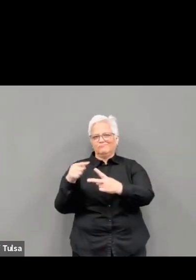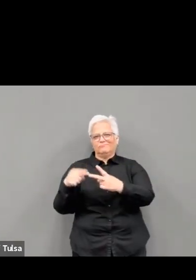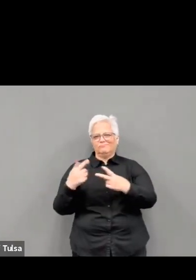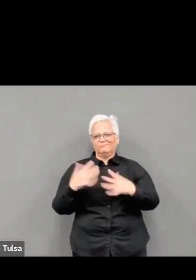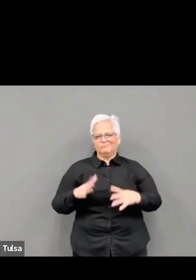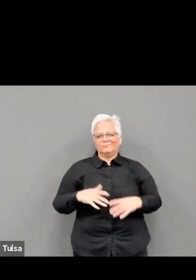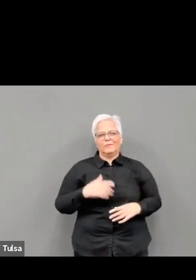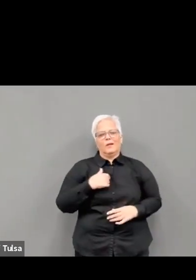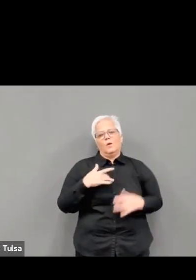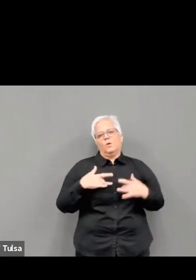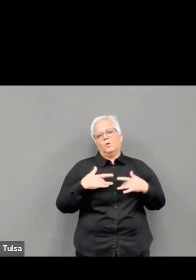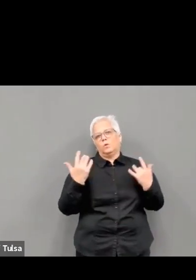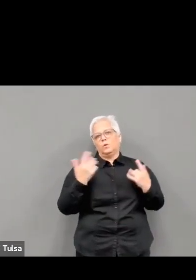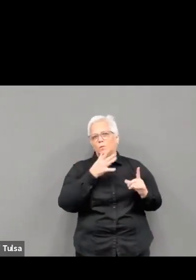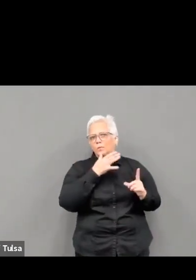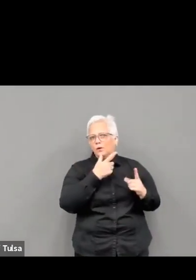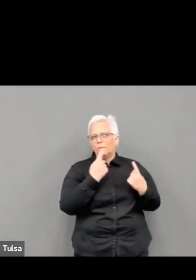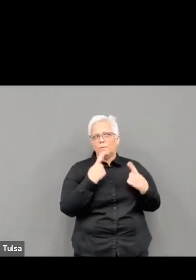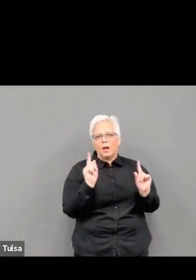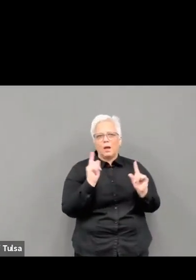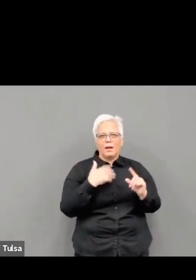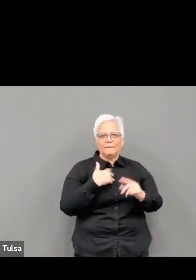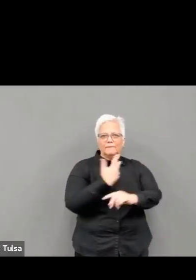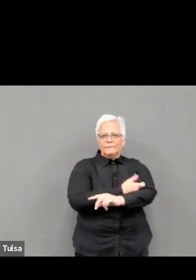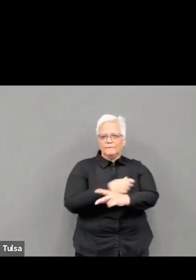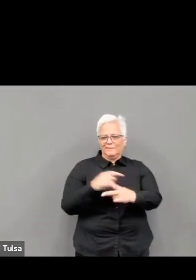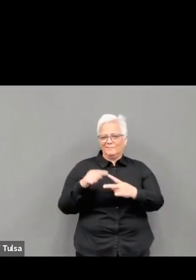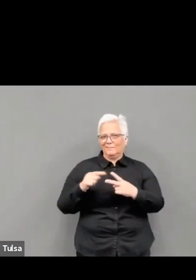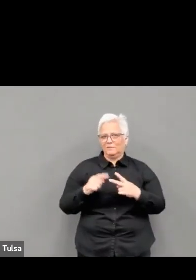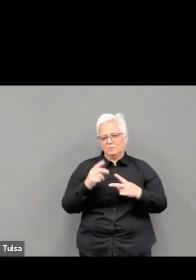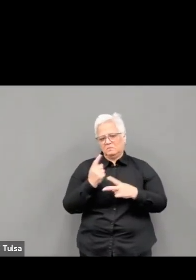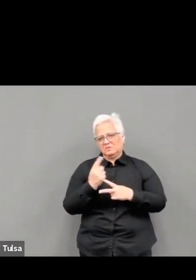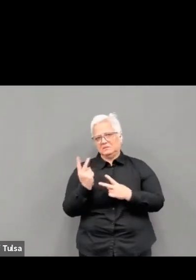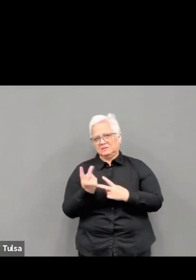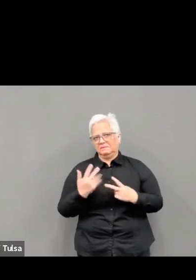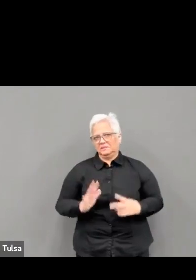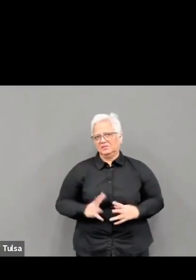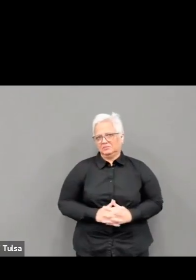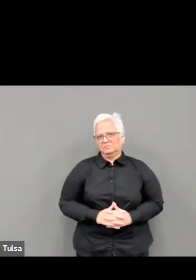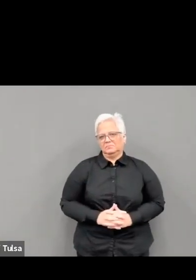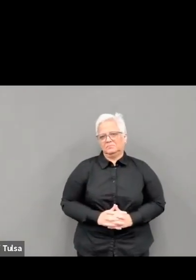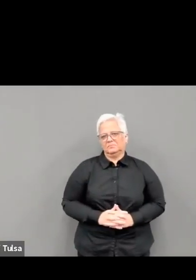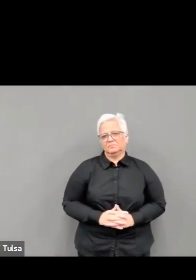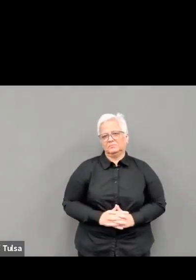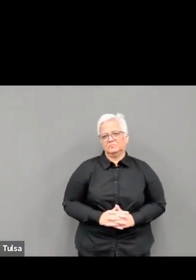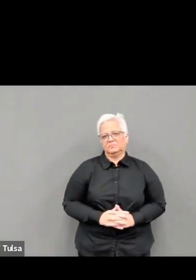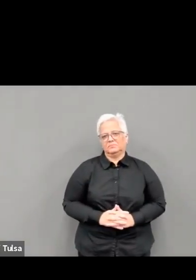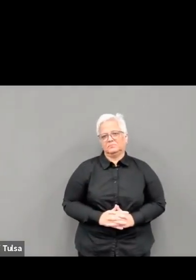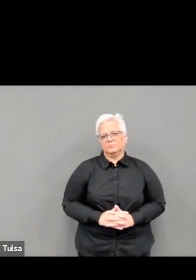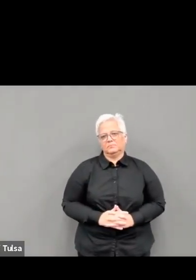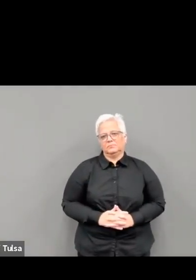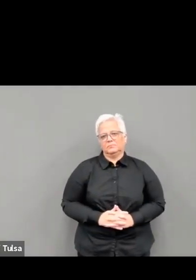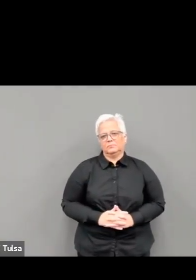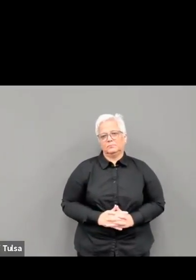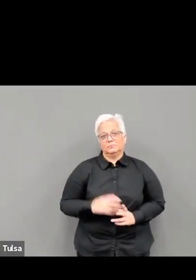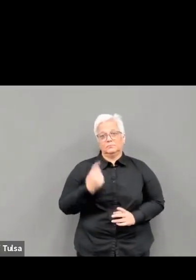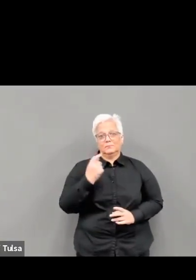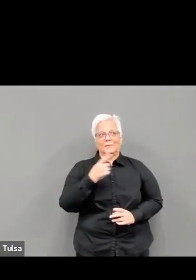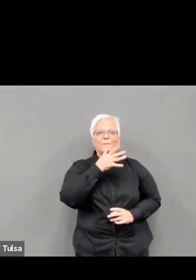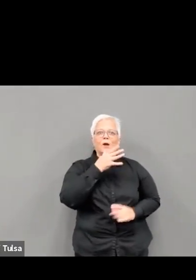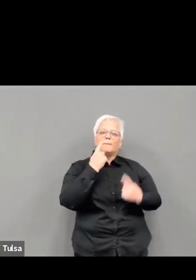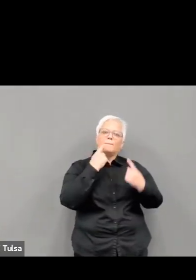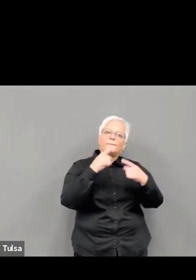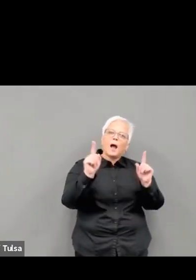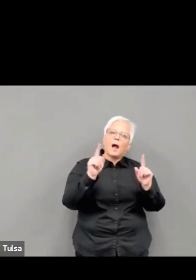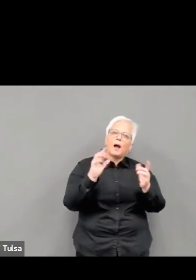all to hear. So mother, I apologize about that, but I'm so glad you're back at church. Now, as we move forward, I invite you